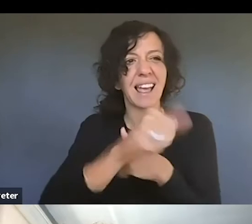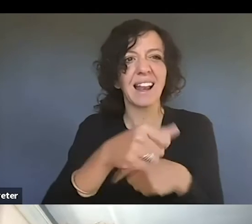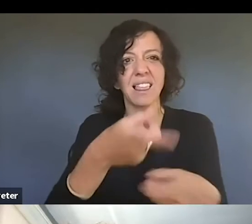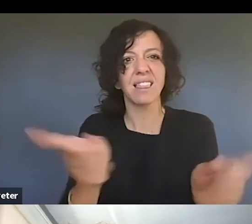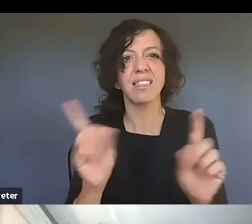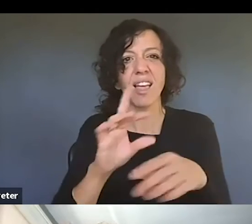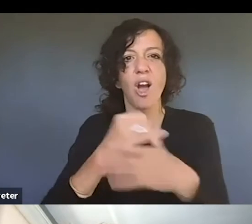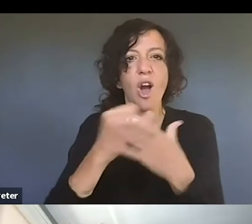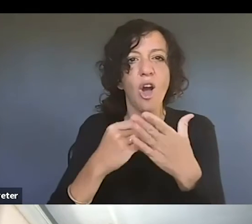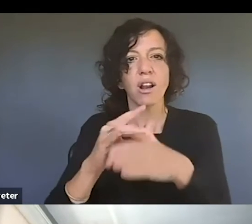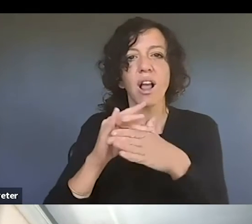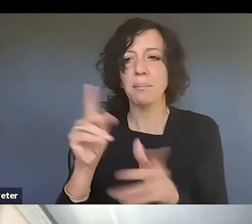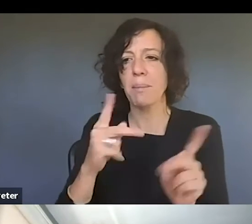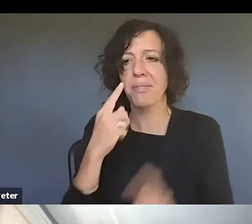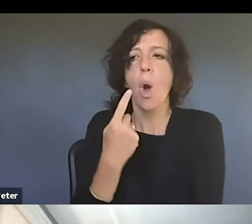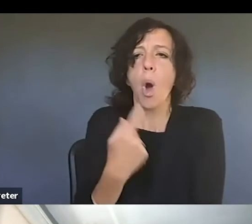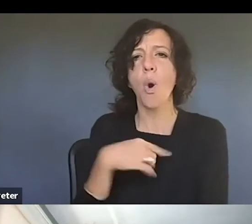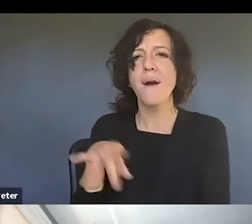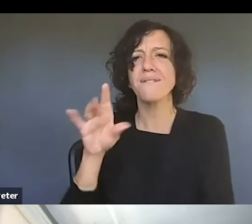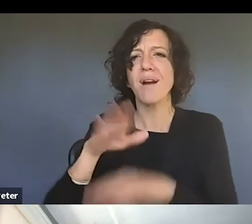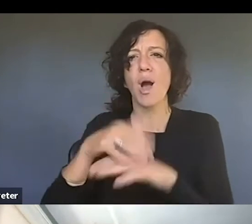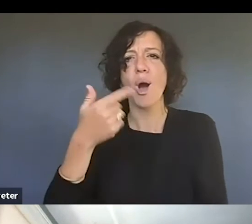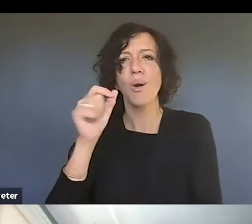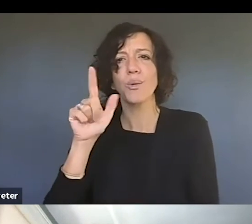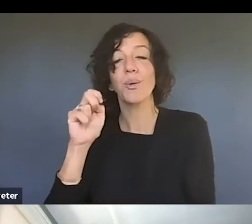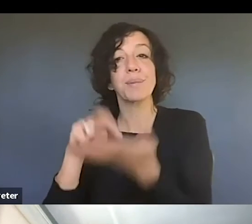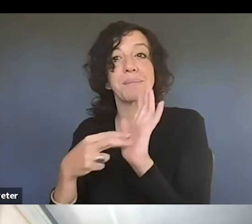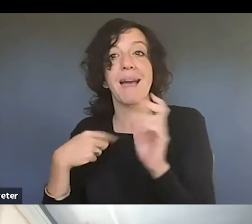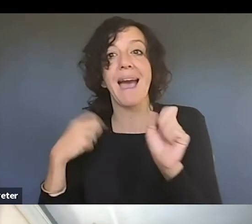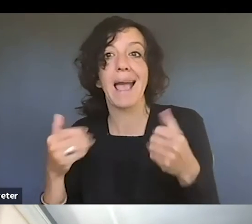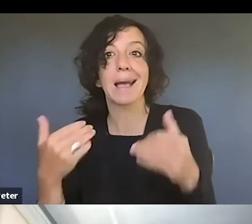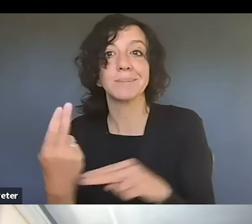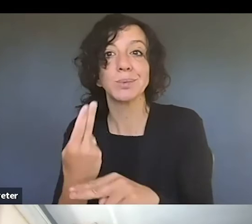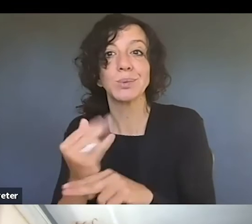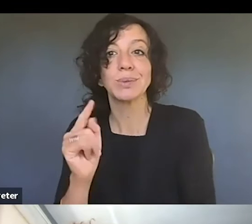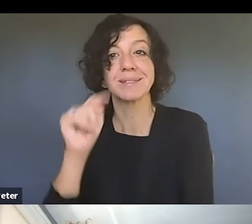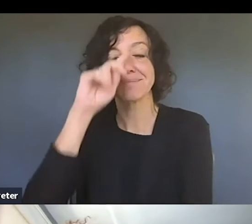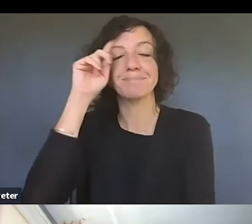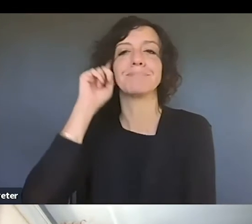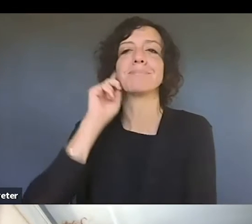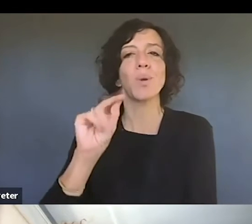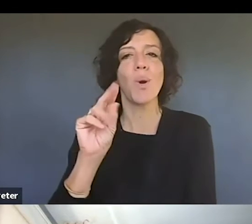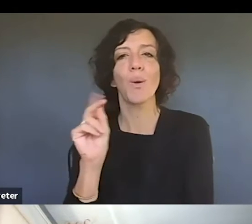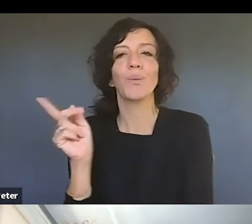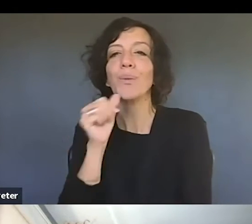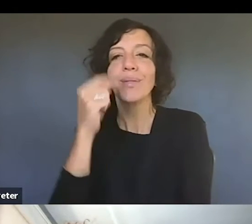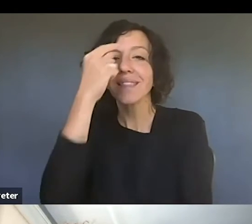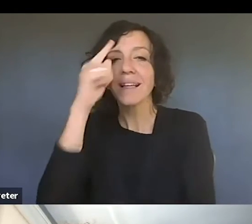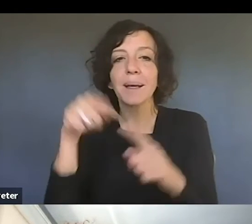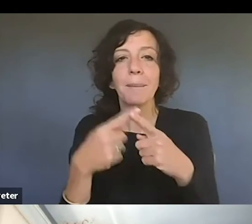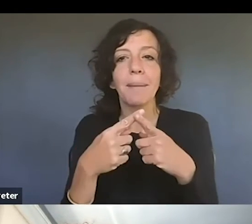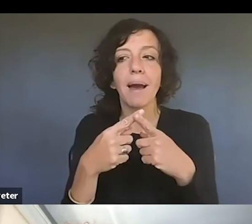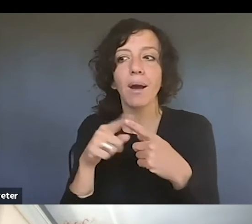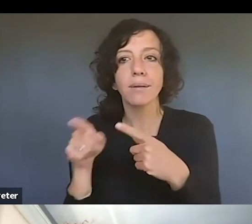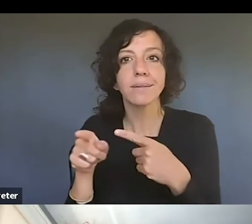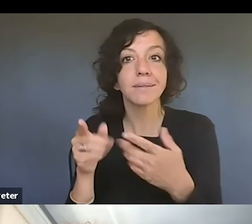think, you know, well, I found it on Google, so that means I can use it. You know, they don't really think about copyright or they think it's not protected